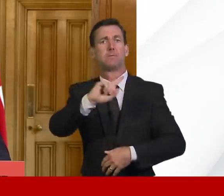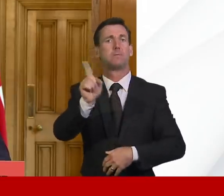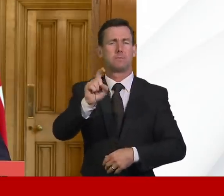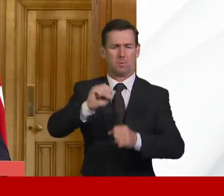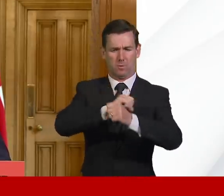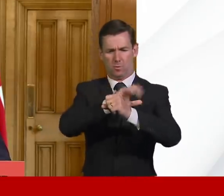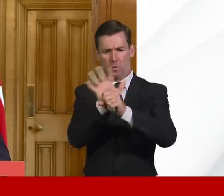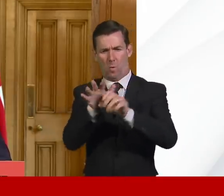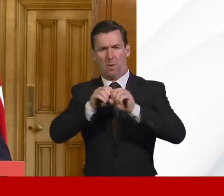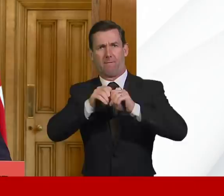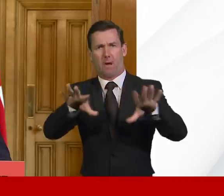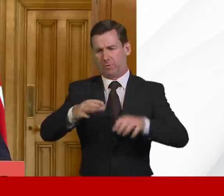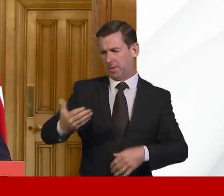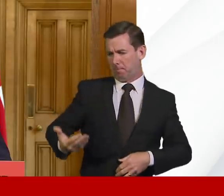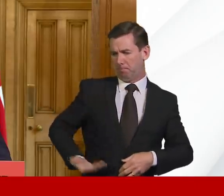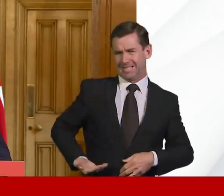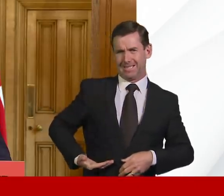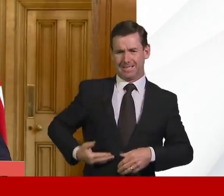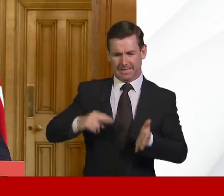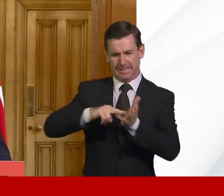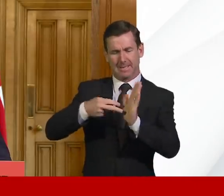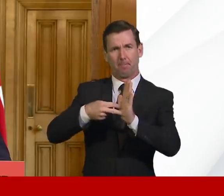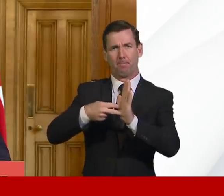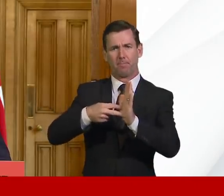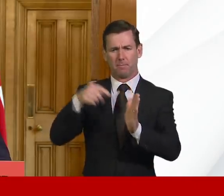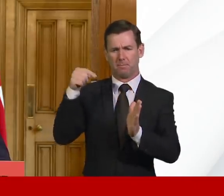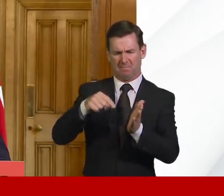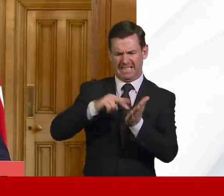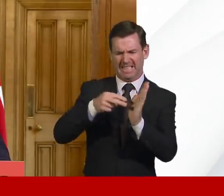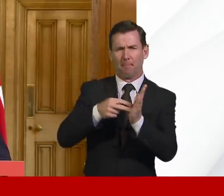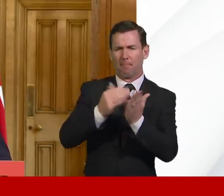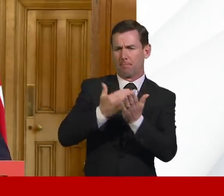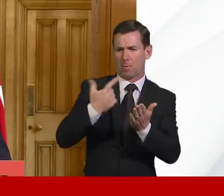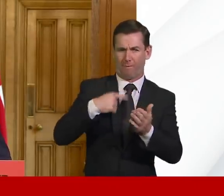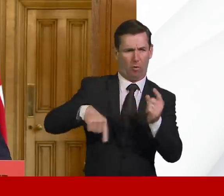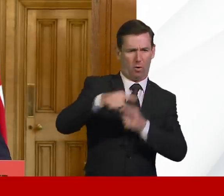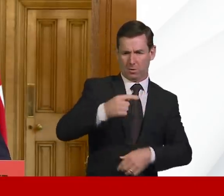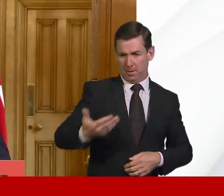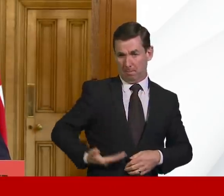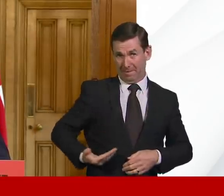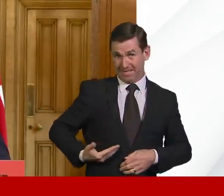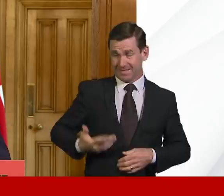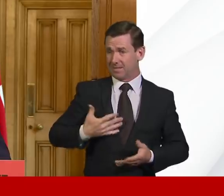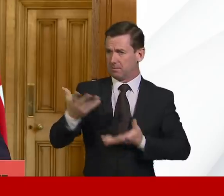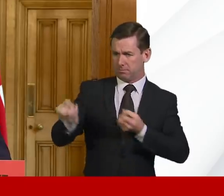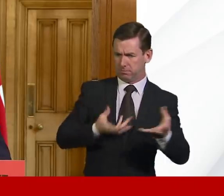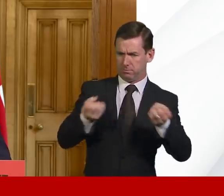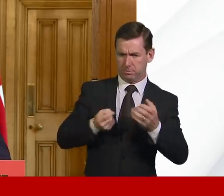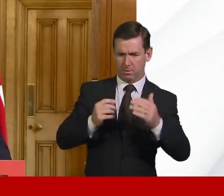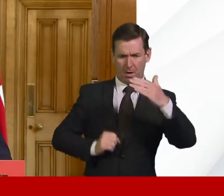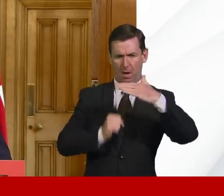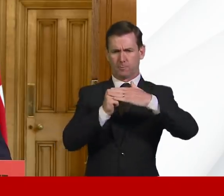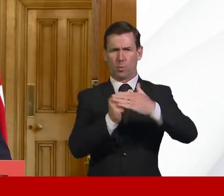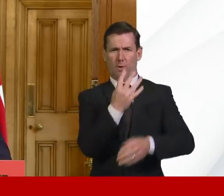Interruption Loan Scheme. This scheme is designed to make it easier for businesses, with a turnover of up to £45 million